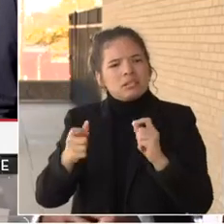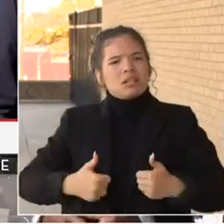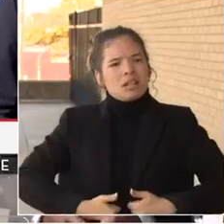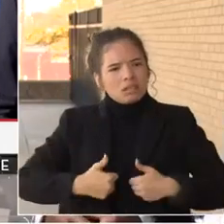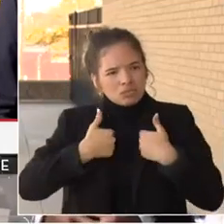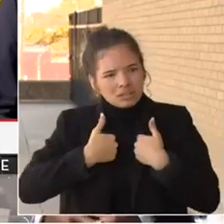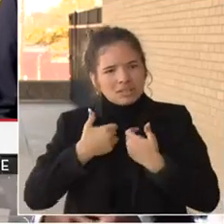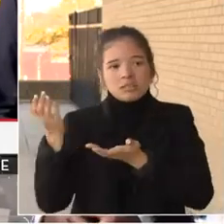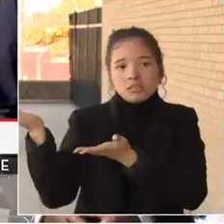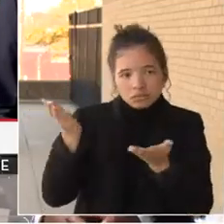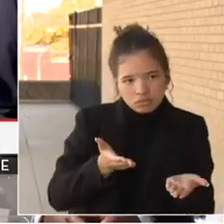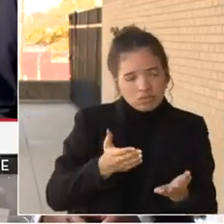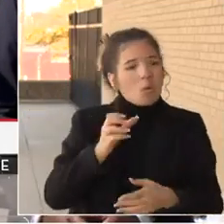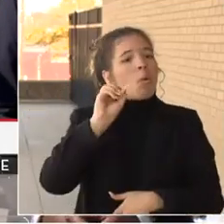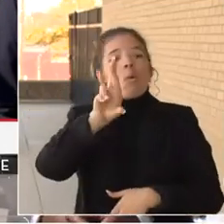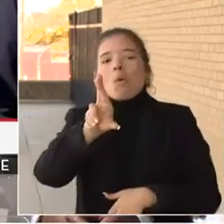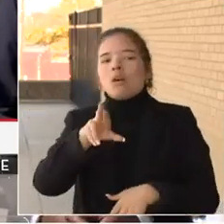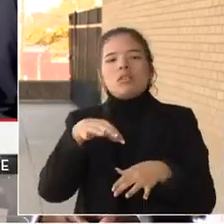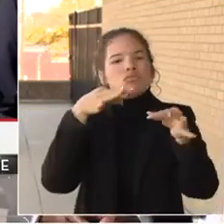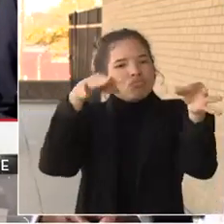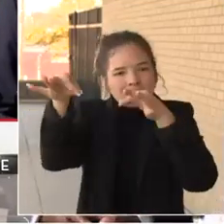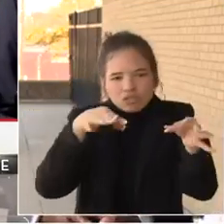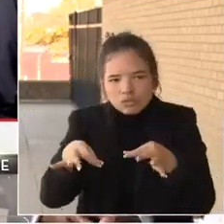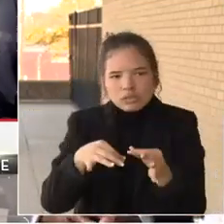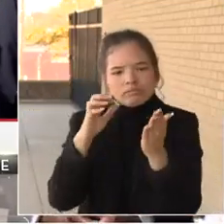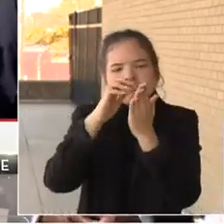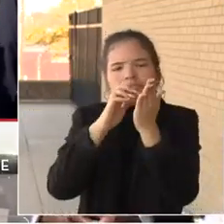leave special delivery instructions to your letter carrier.